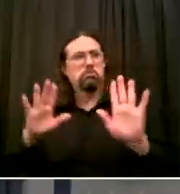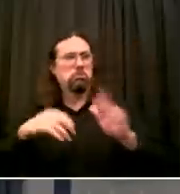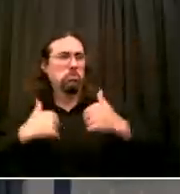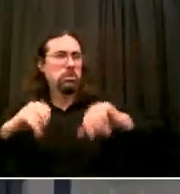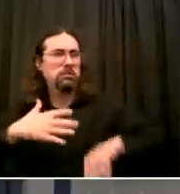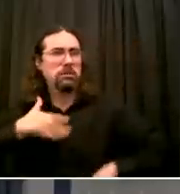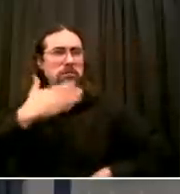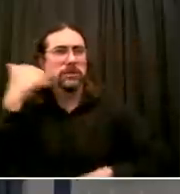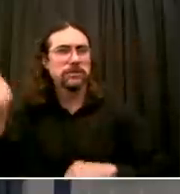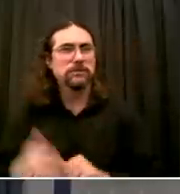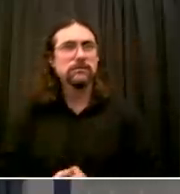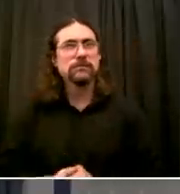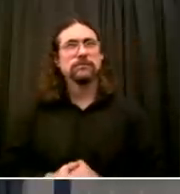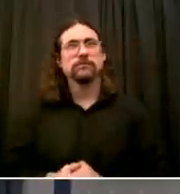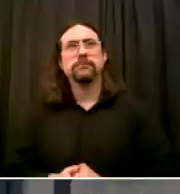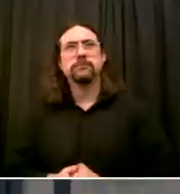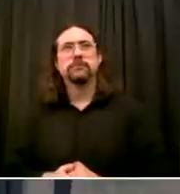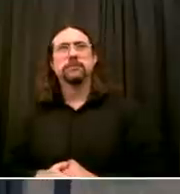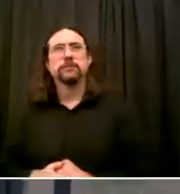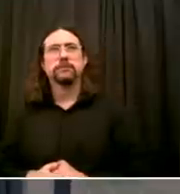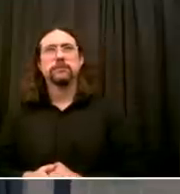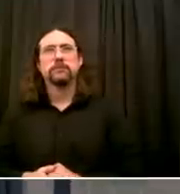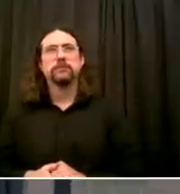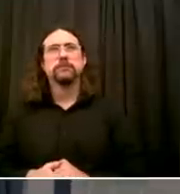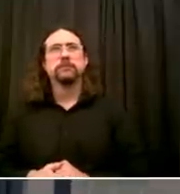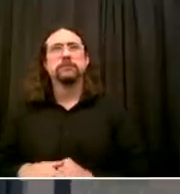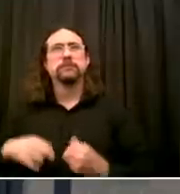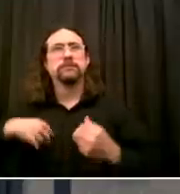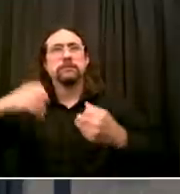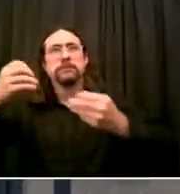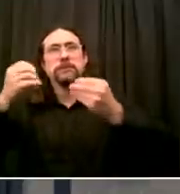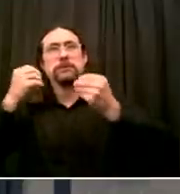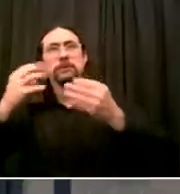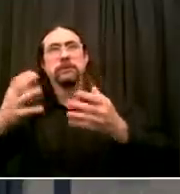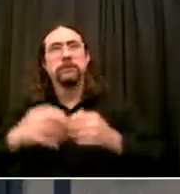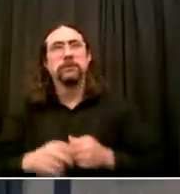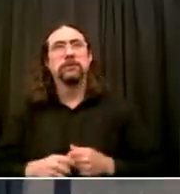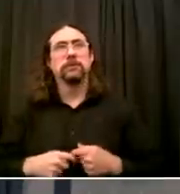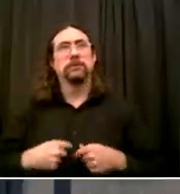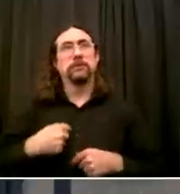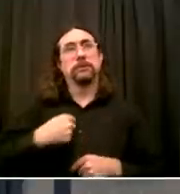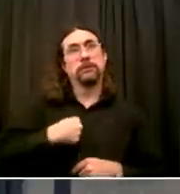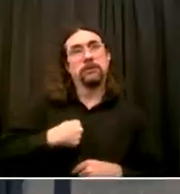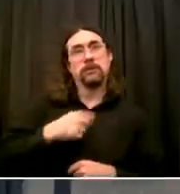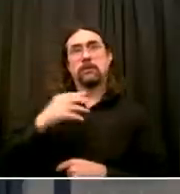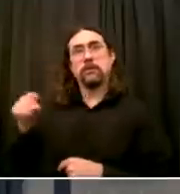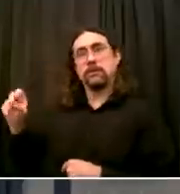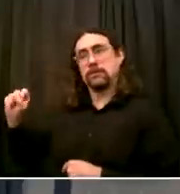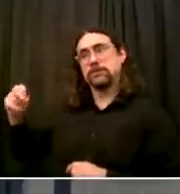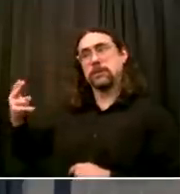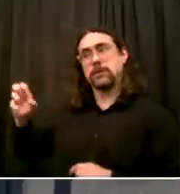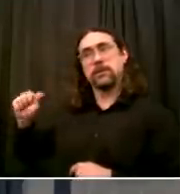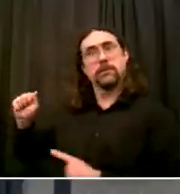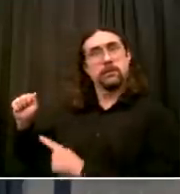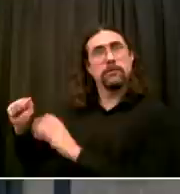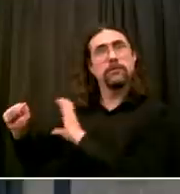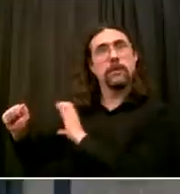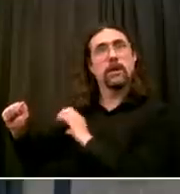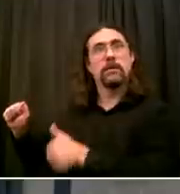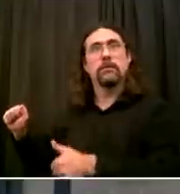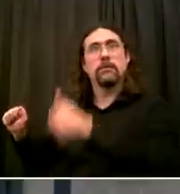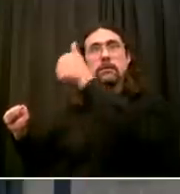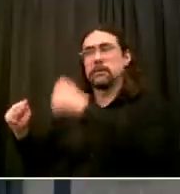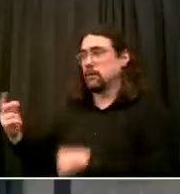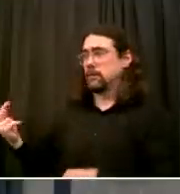2014 And everything that the Comstat approach has taught us It is about brain